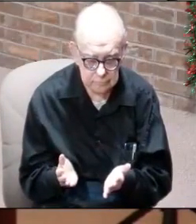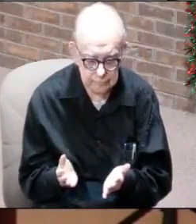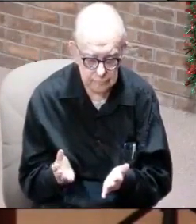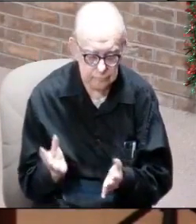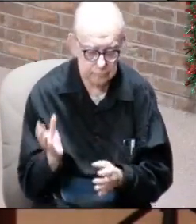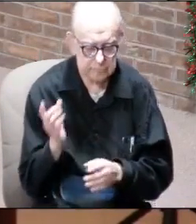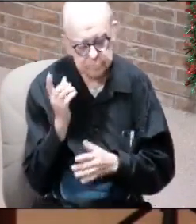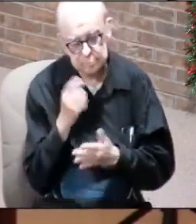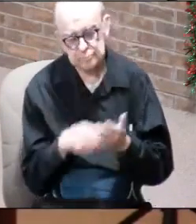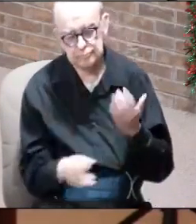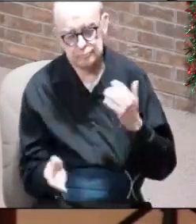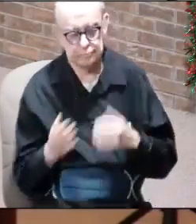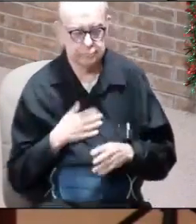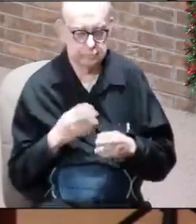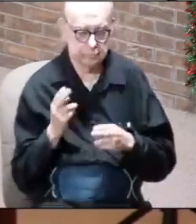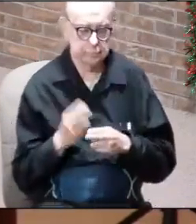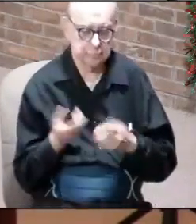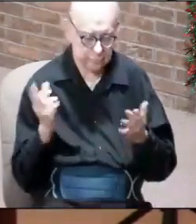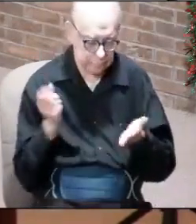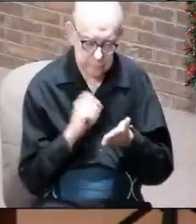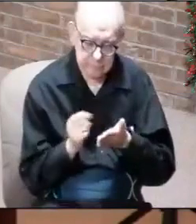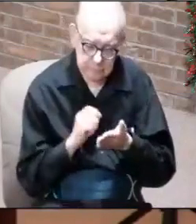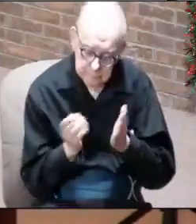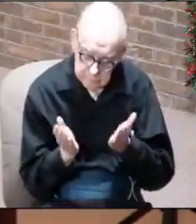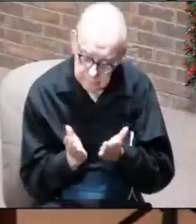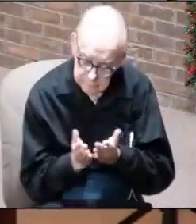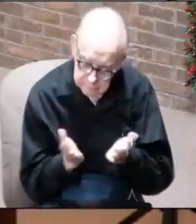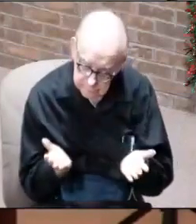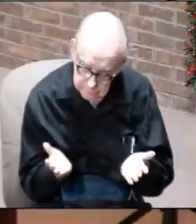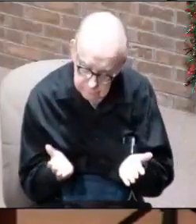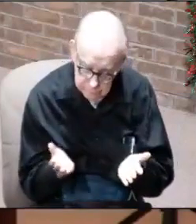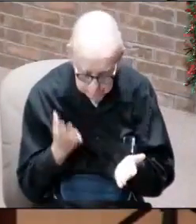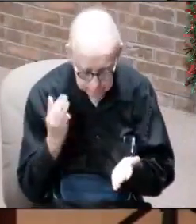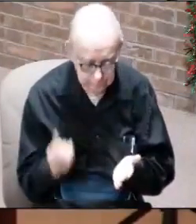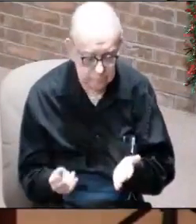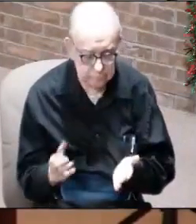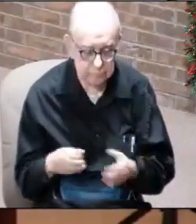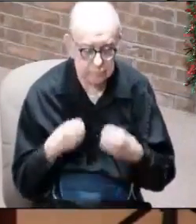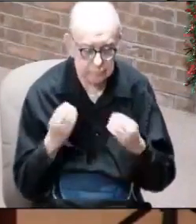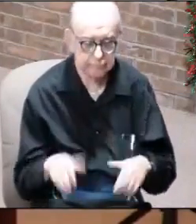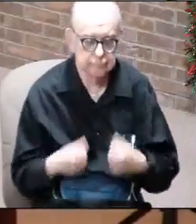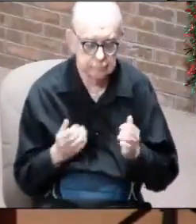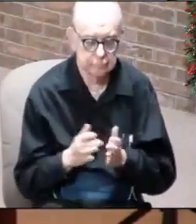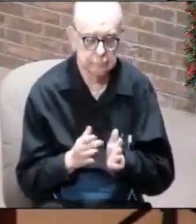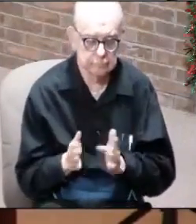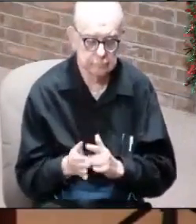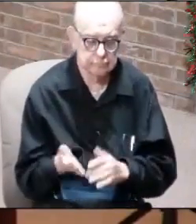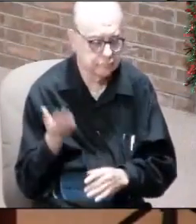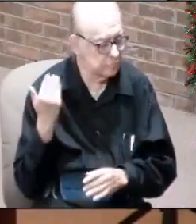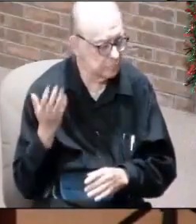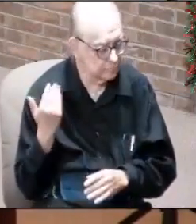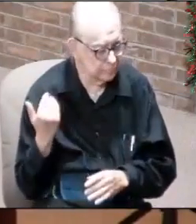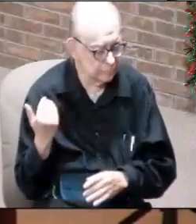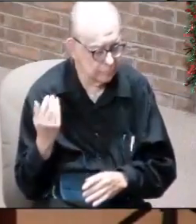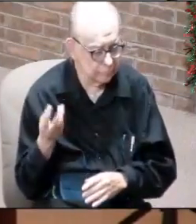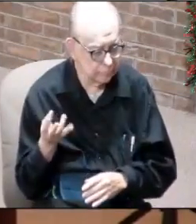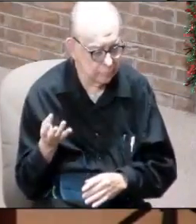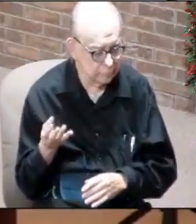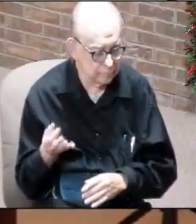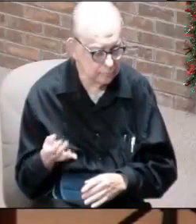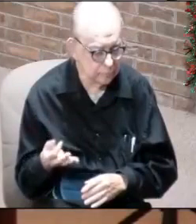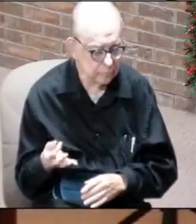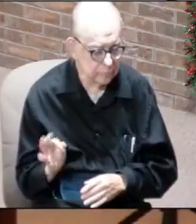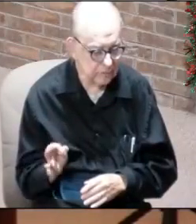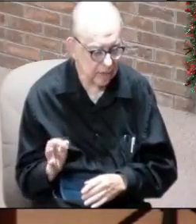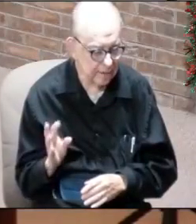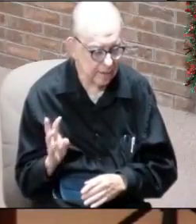Well, guess what? My name's already written in the book because I gave my life to Jesus a long time ago in 1964.